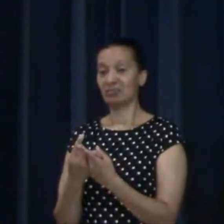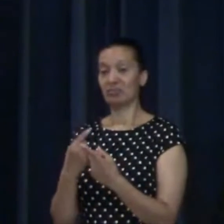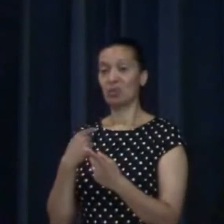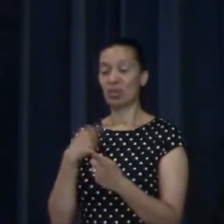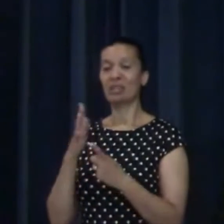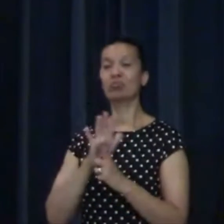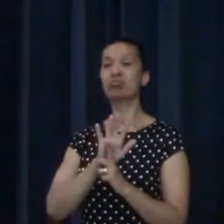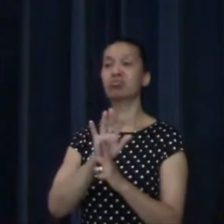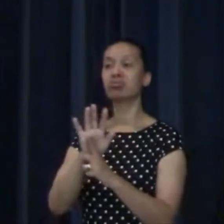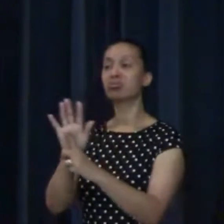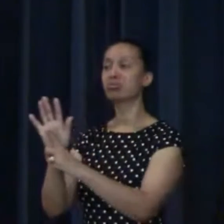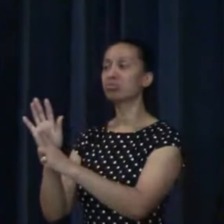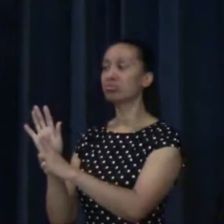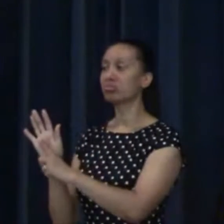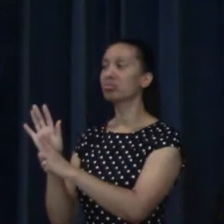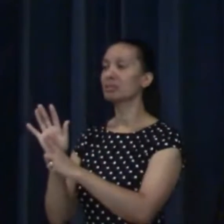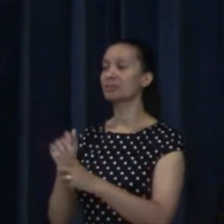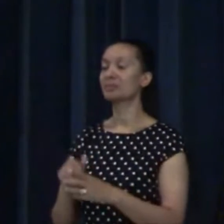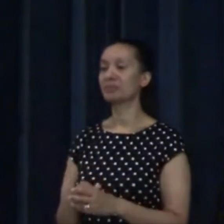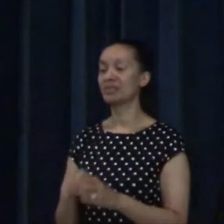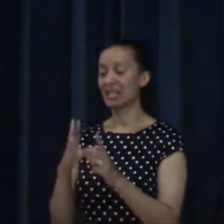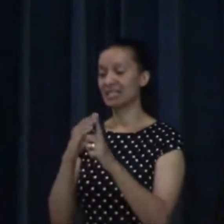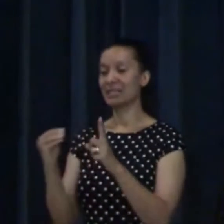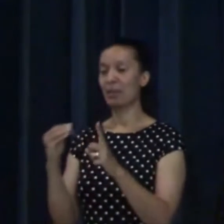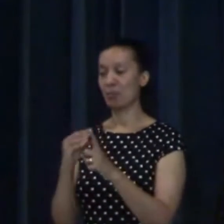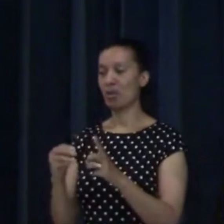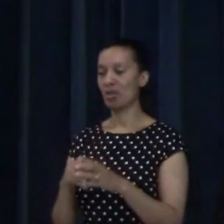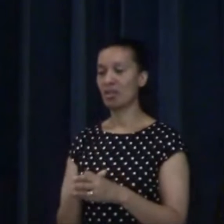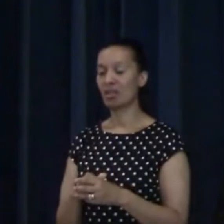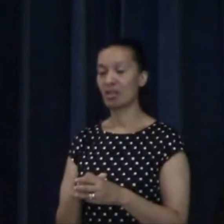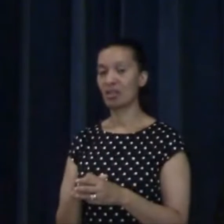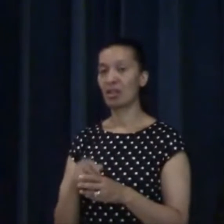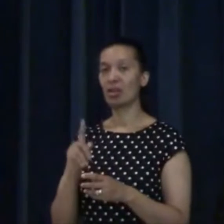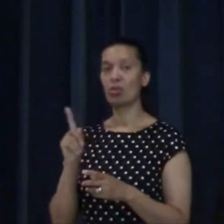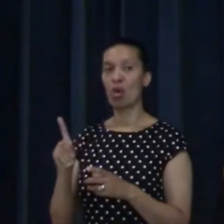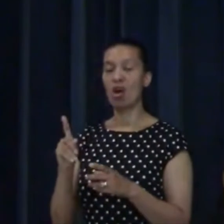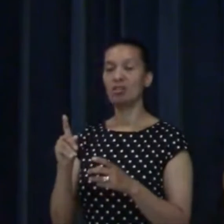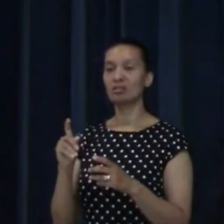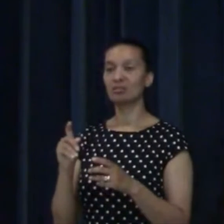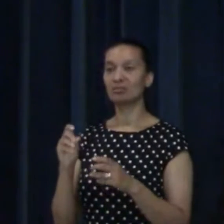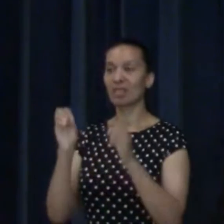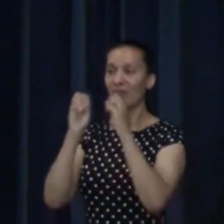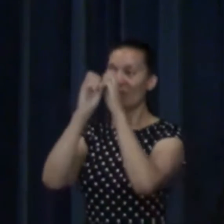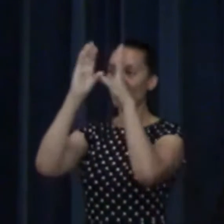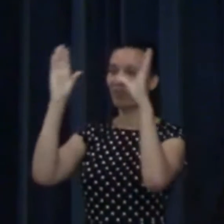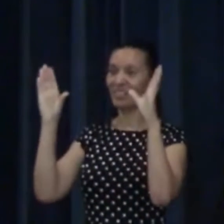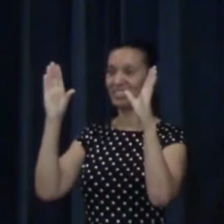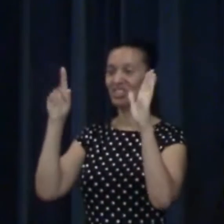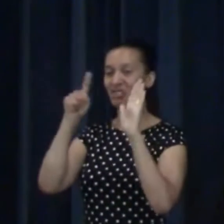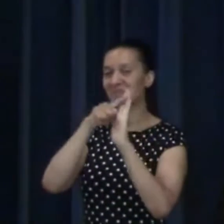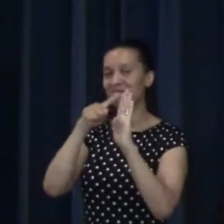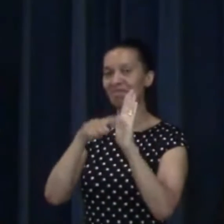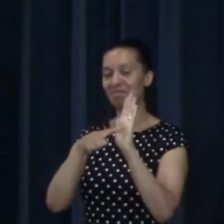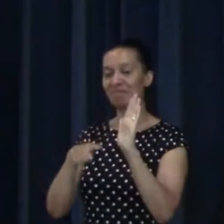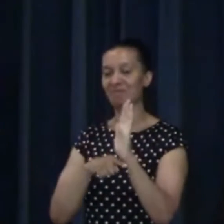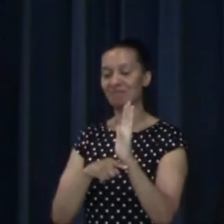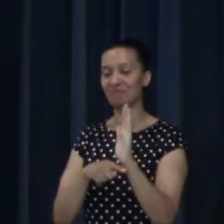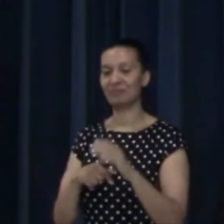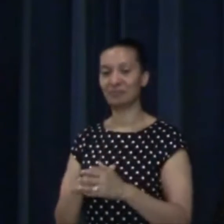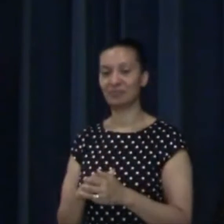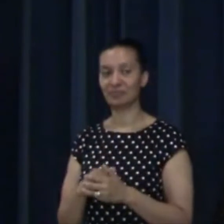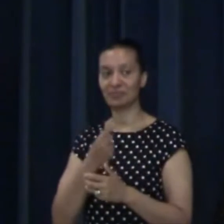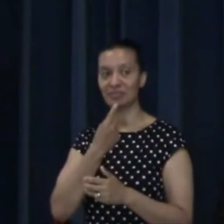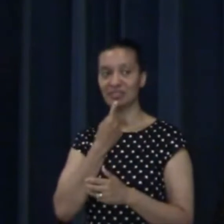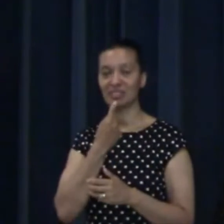One of our vision statements, that we forgot to put the banner up this morning, but it talks